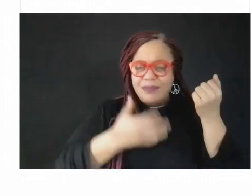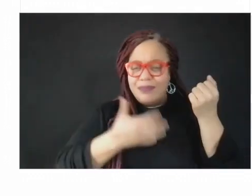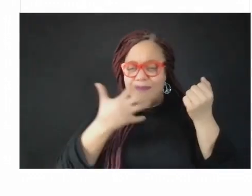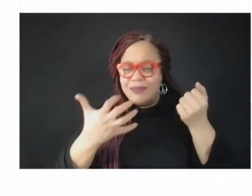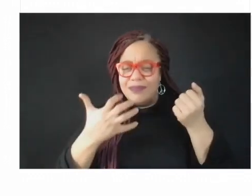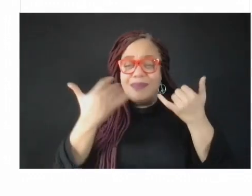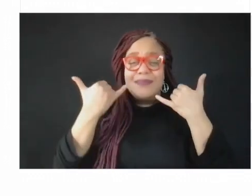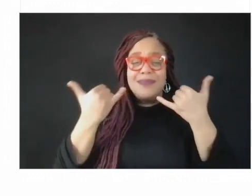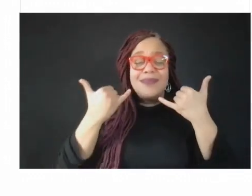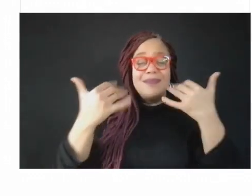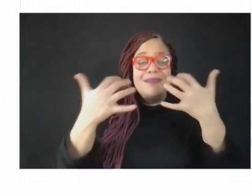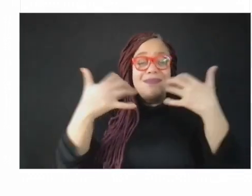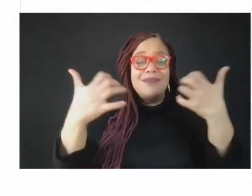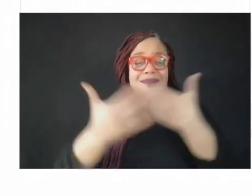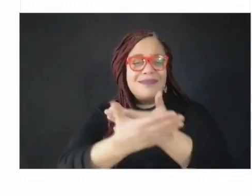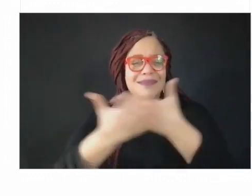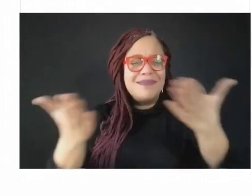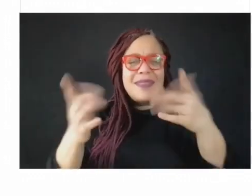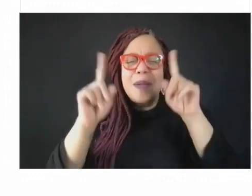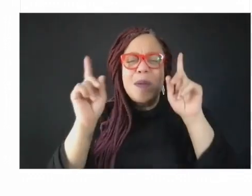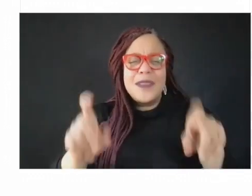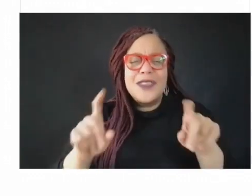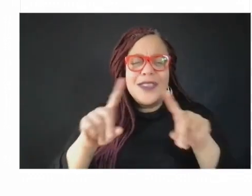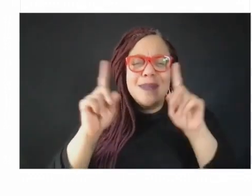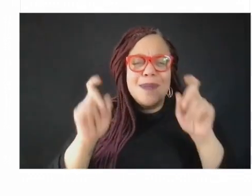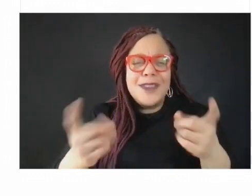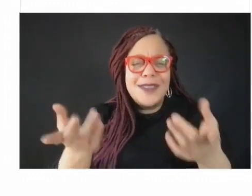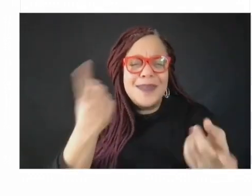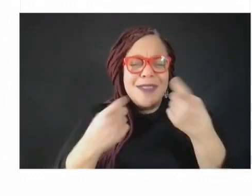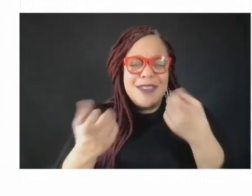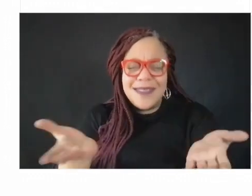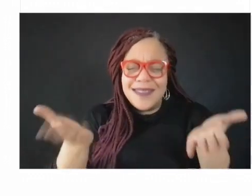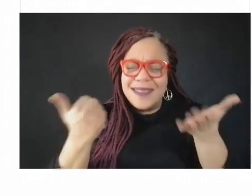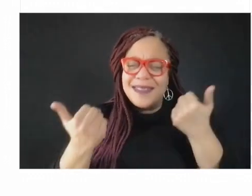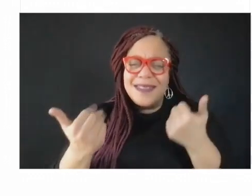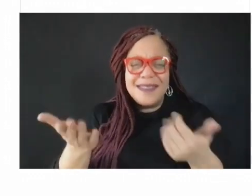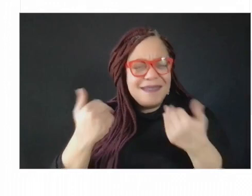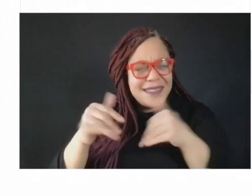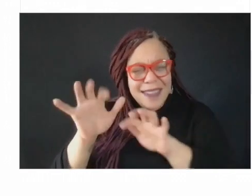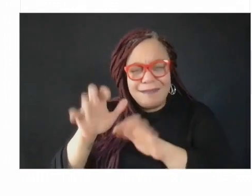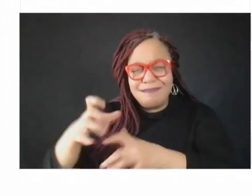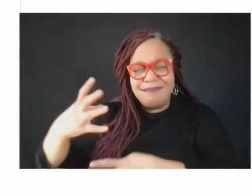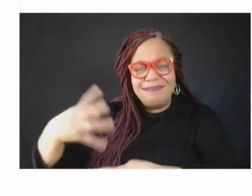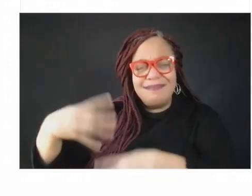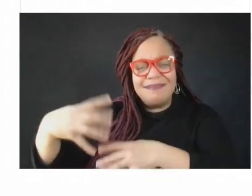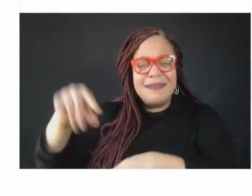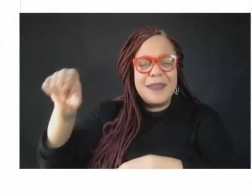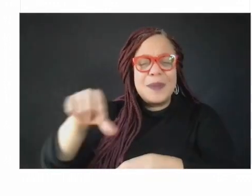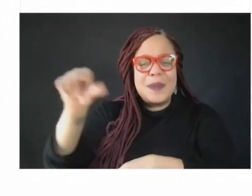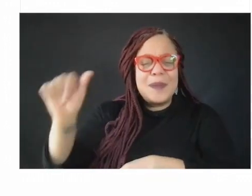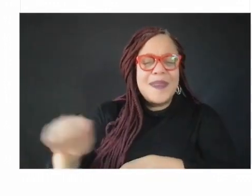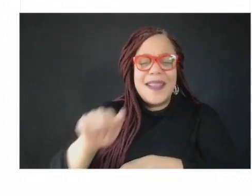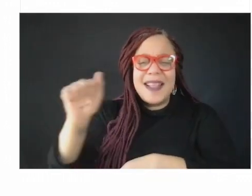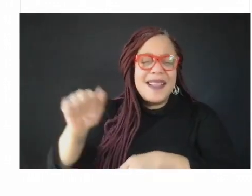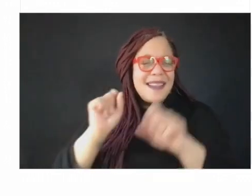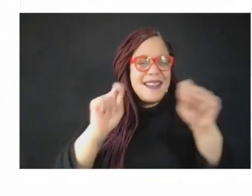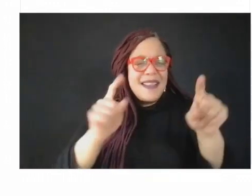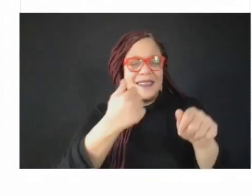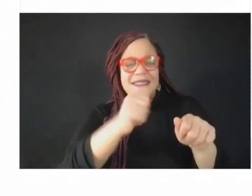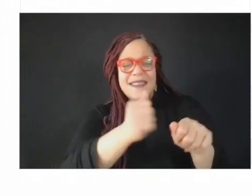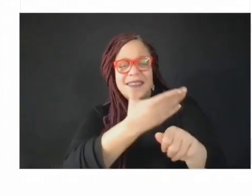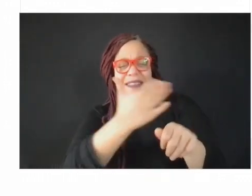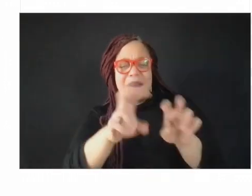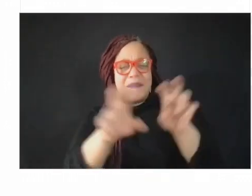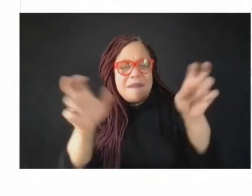offer some questions up for our panelists to consider. And while those are getting teed up, I would